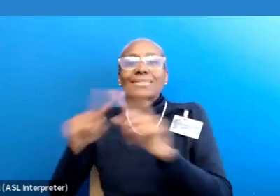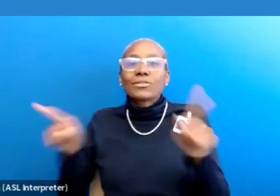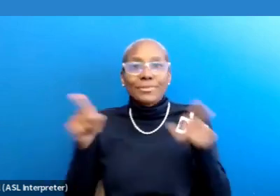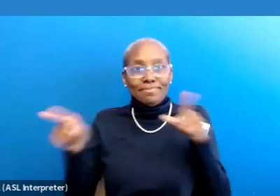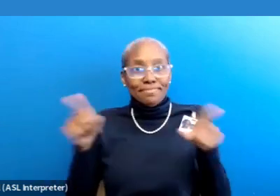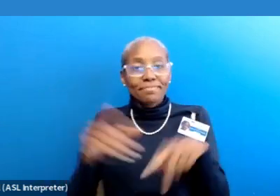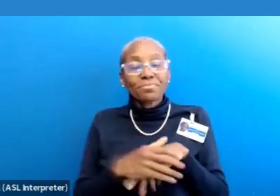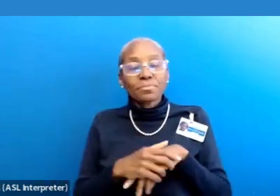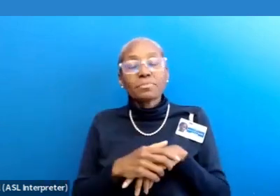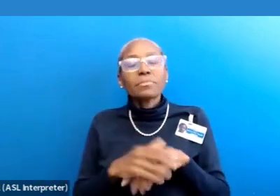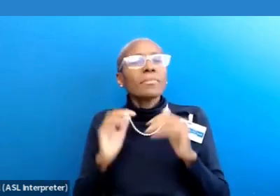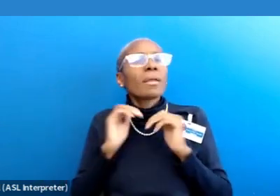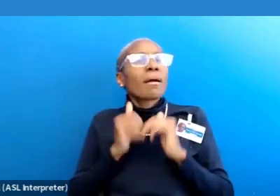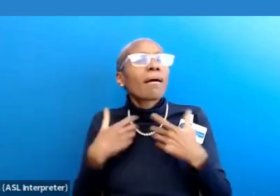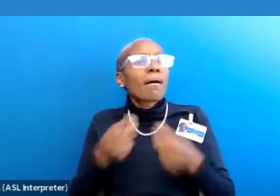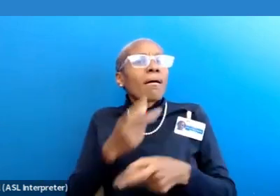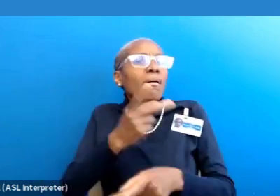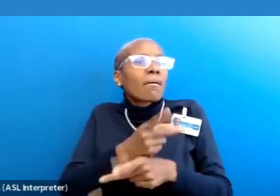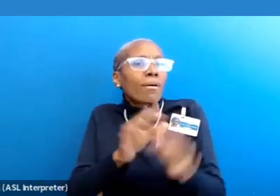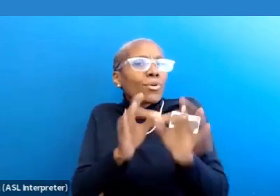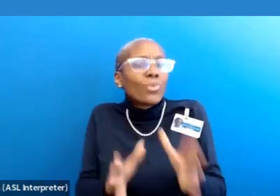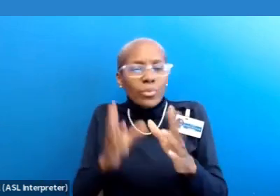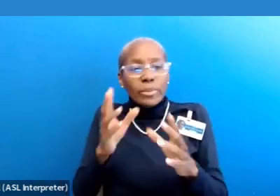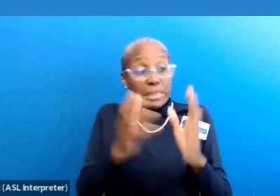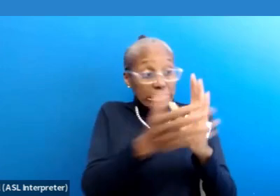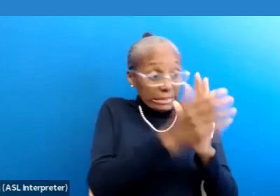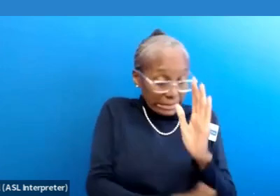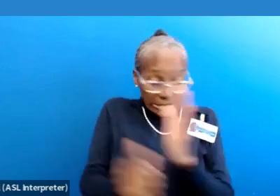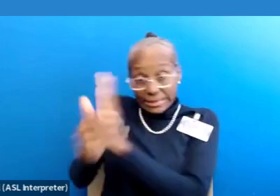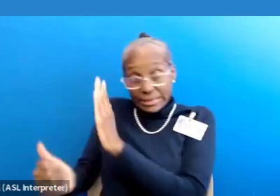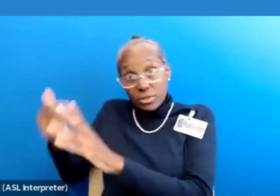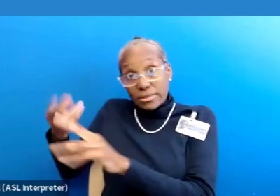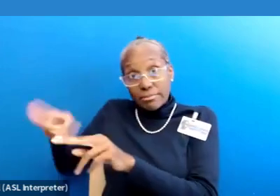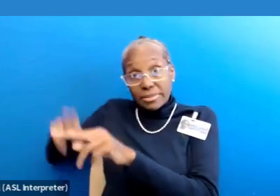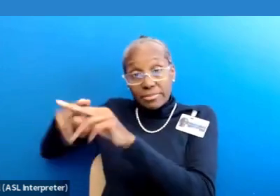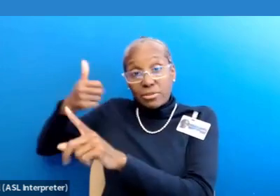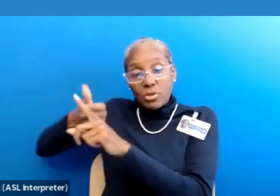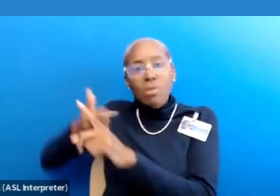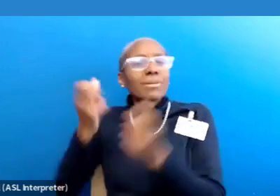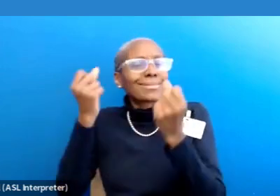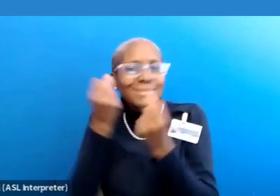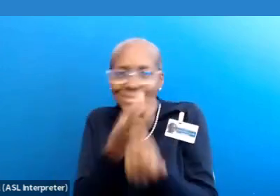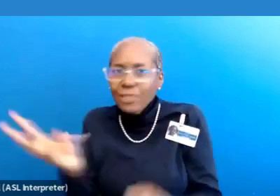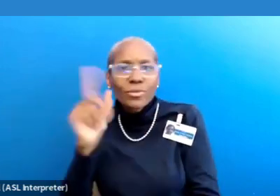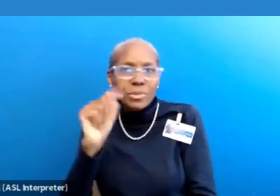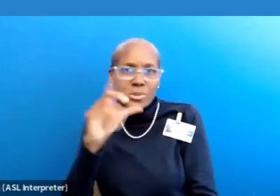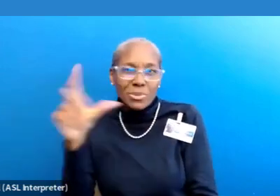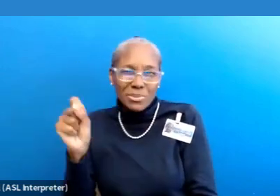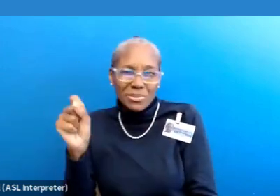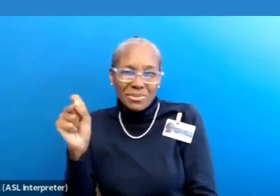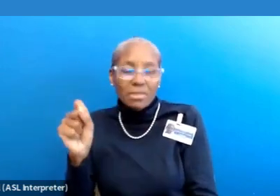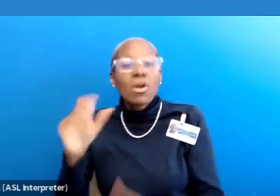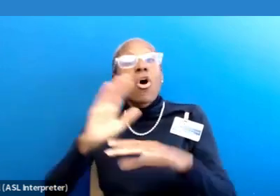How can a healthcare interpreter build skills on their own? Well, there are many tools available today, including